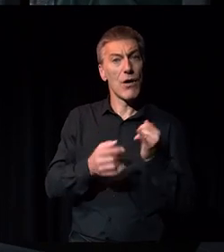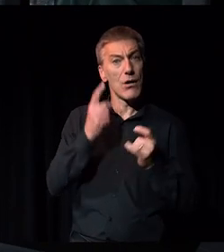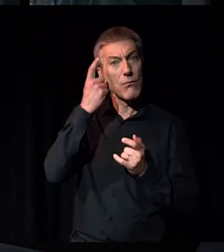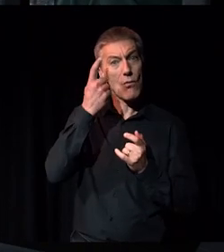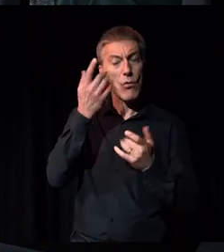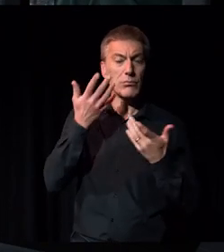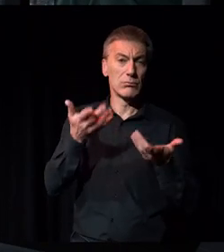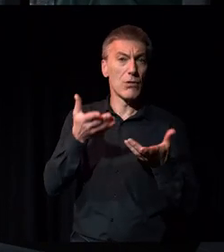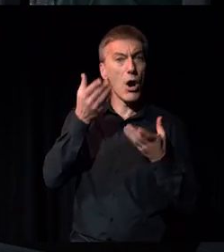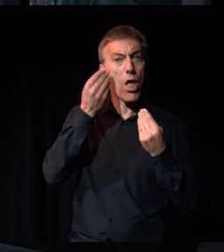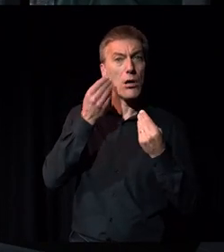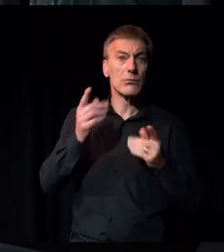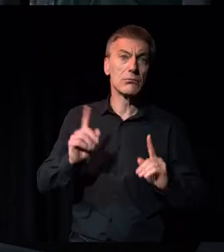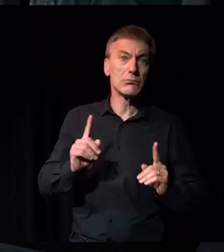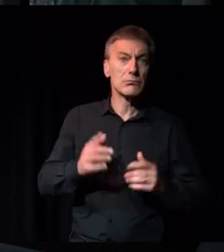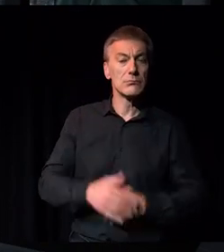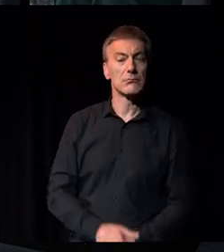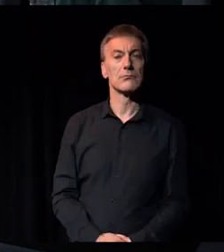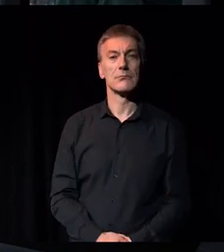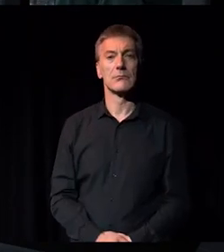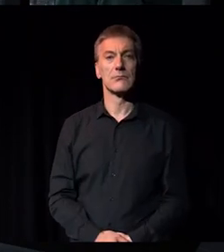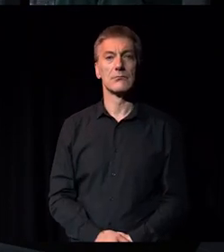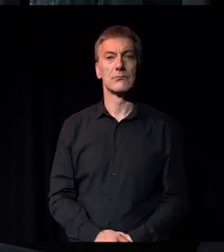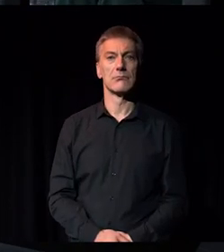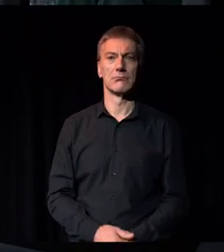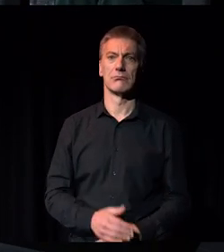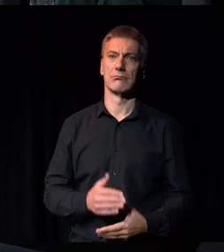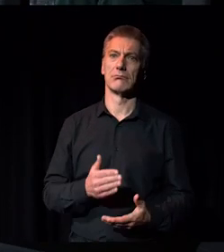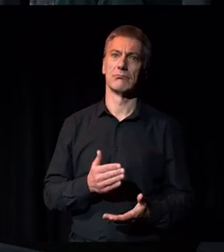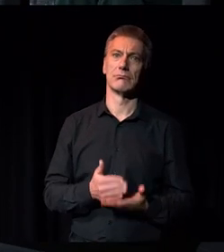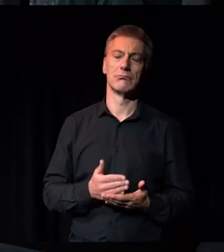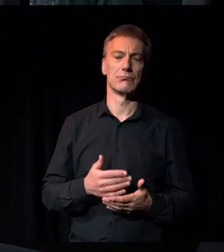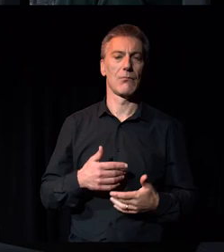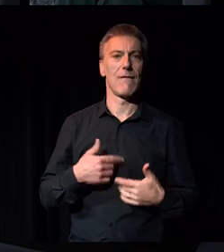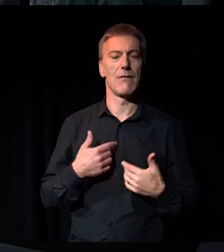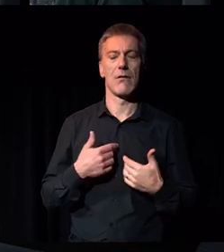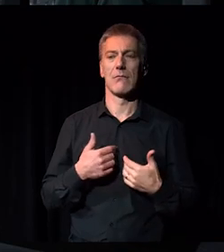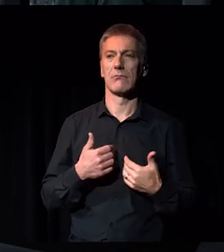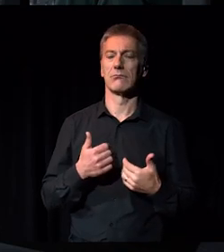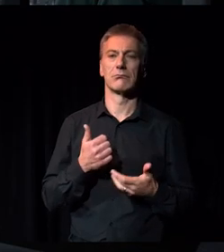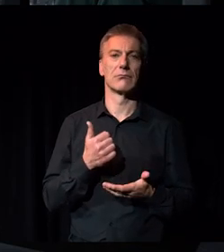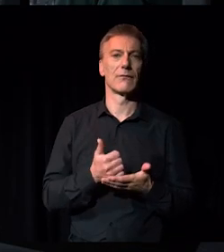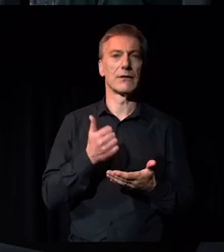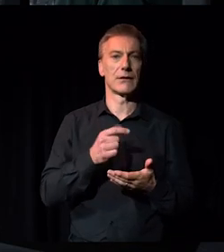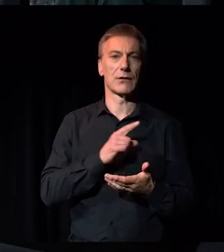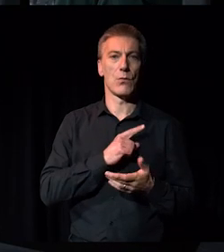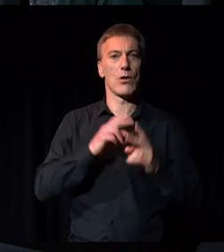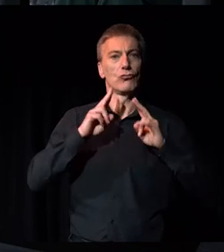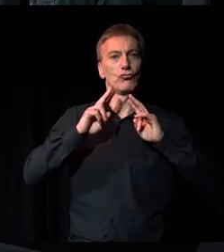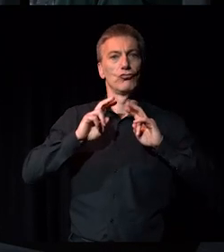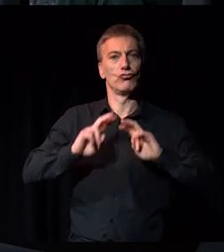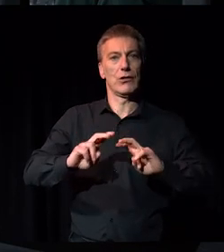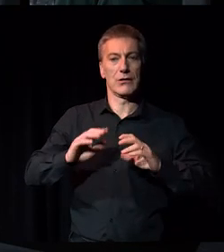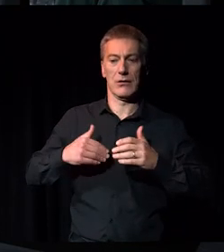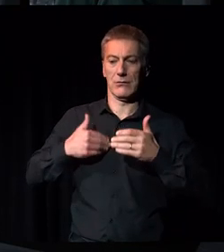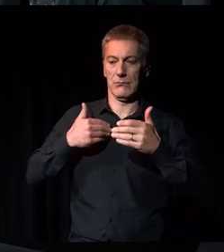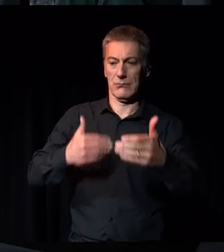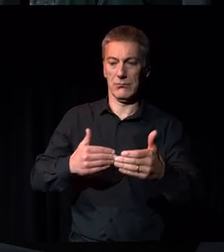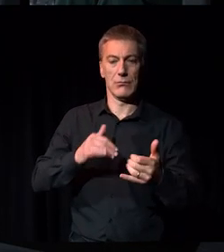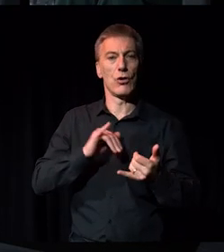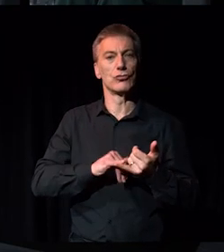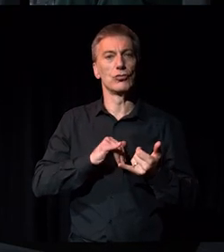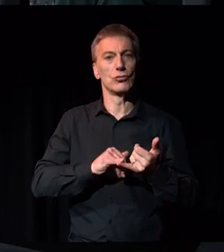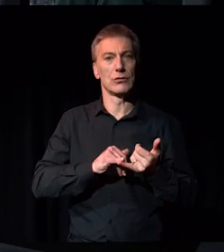on today. What have we learnt? Well, it's wonderful to be at the point now where the incredible research that Susan's done